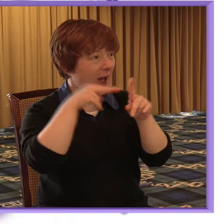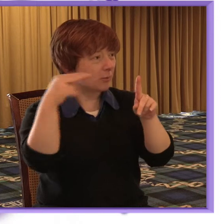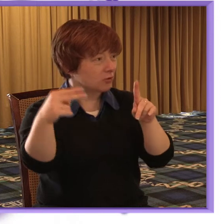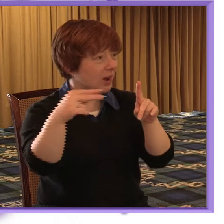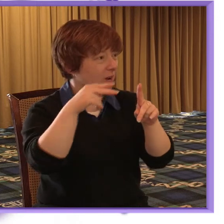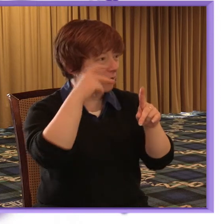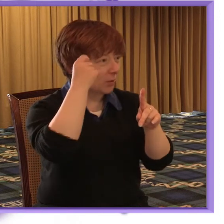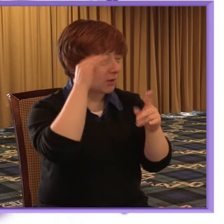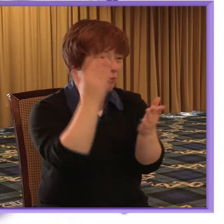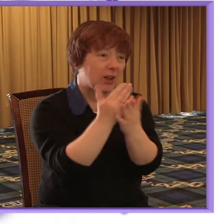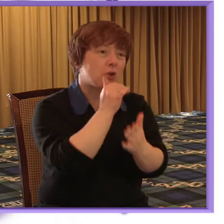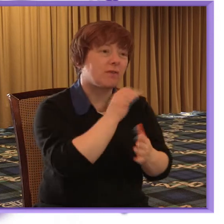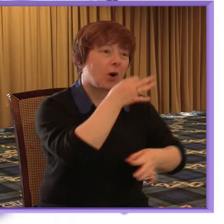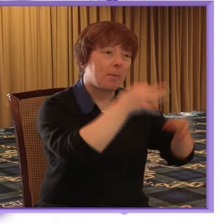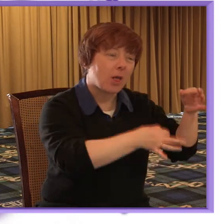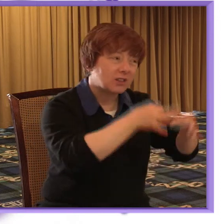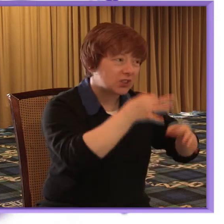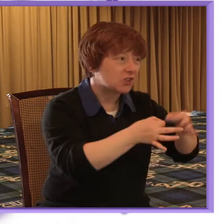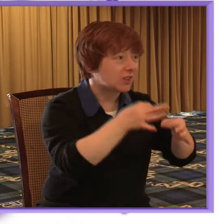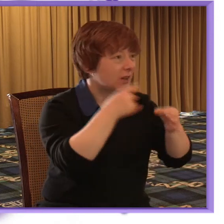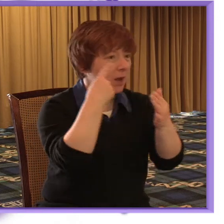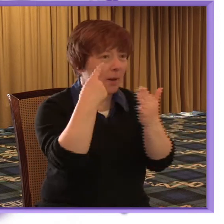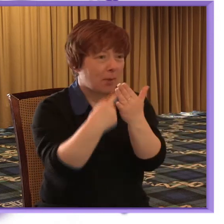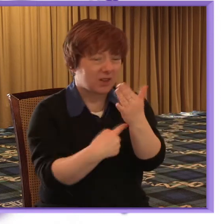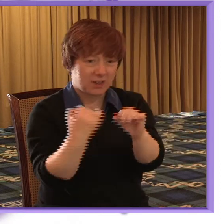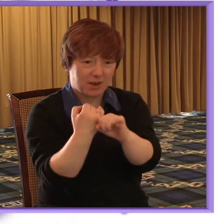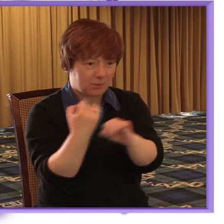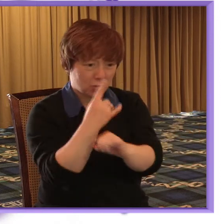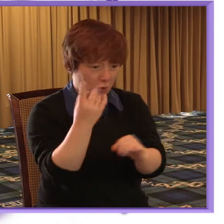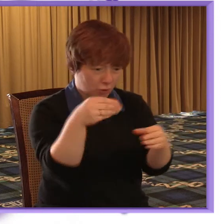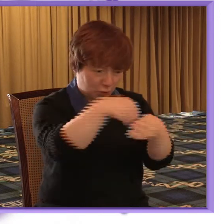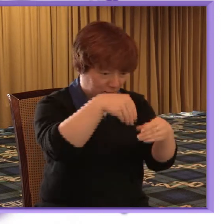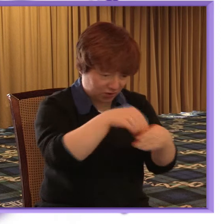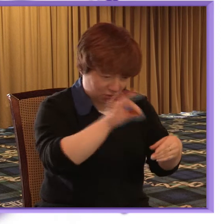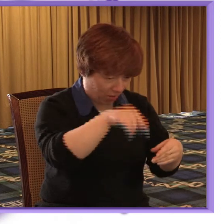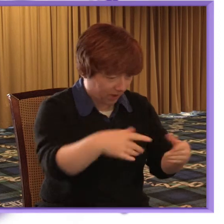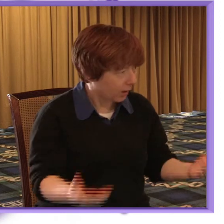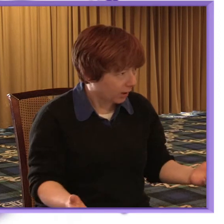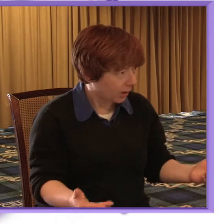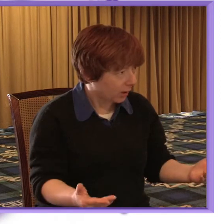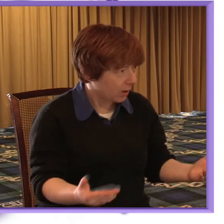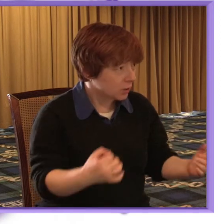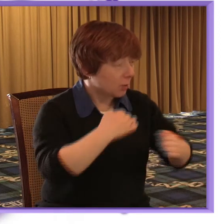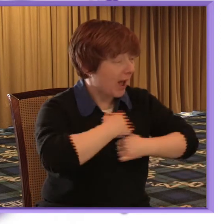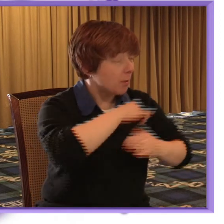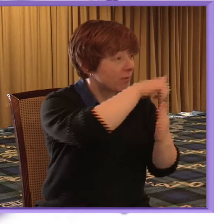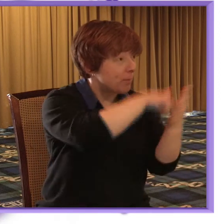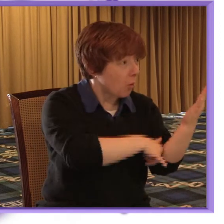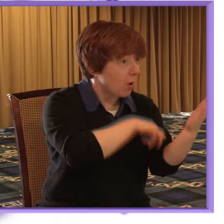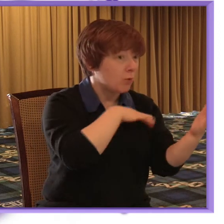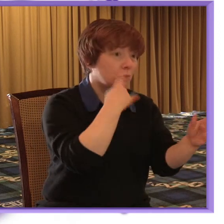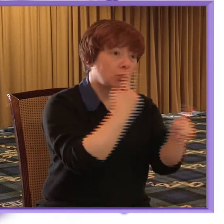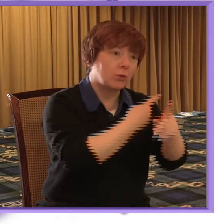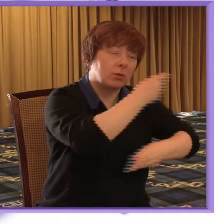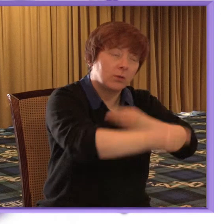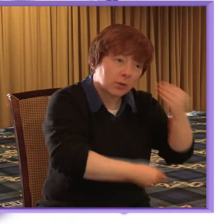policy makers without there being any substance to this and so the aim of BACP's report therefore was to articulate what parity of